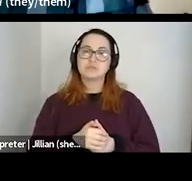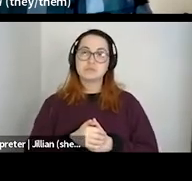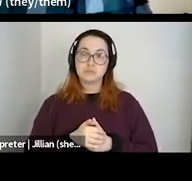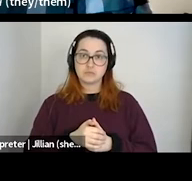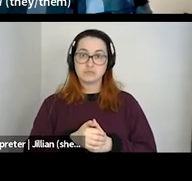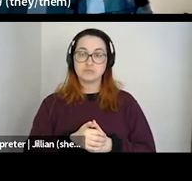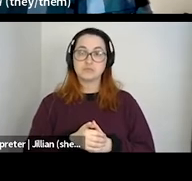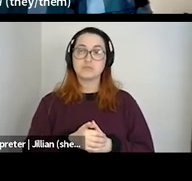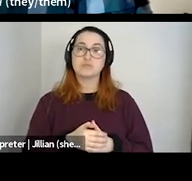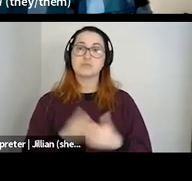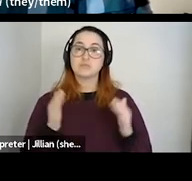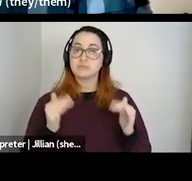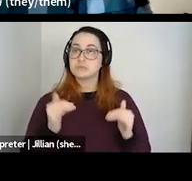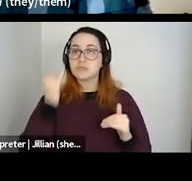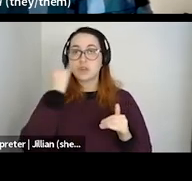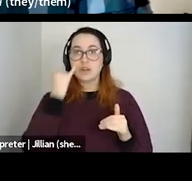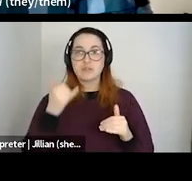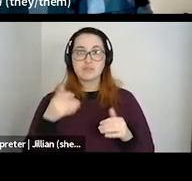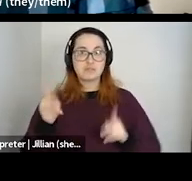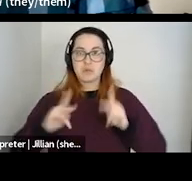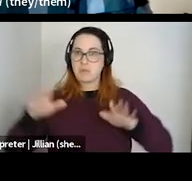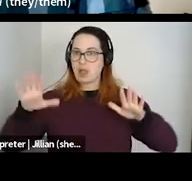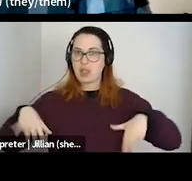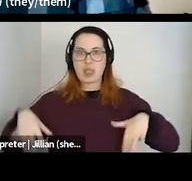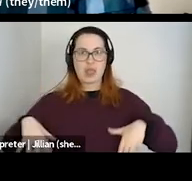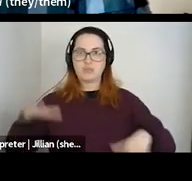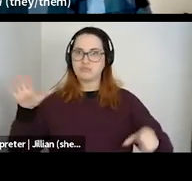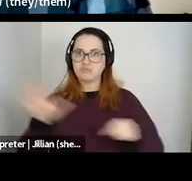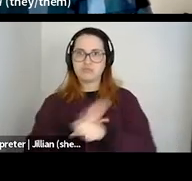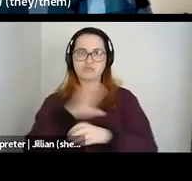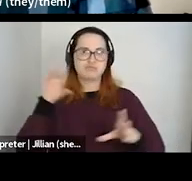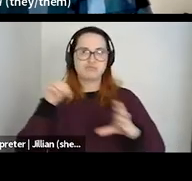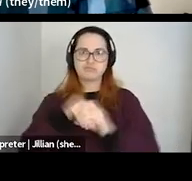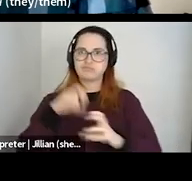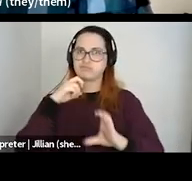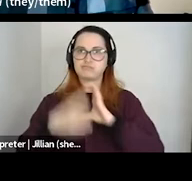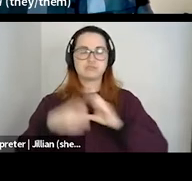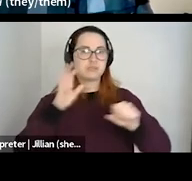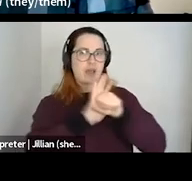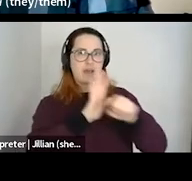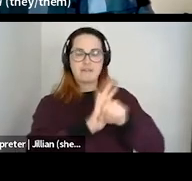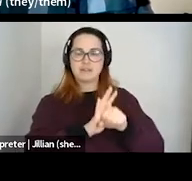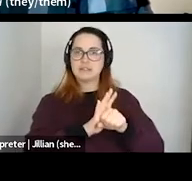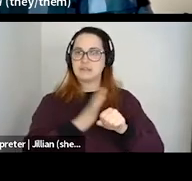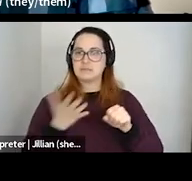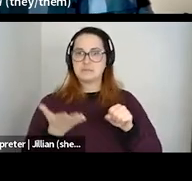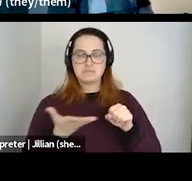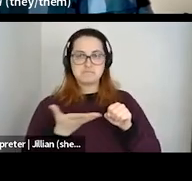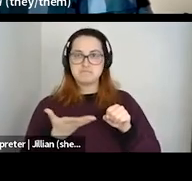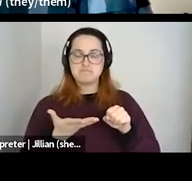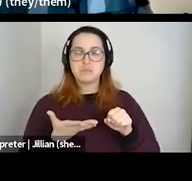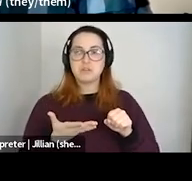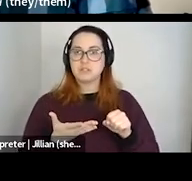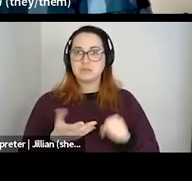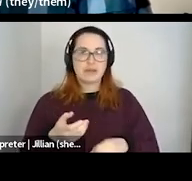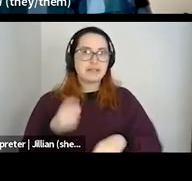For those folks who are not deeply involved with activism to understand how they can engage with this work, with the time, the